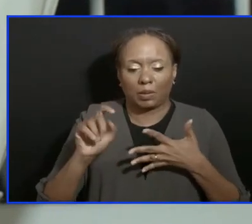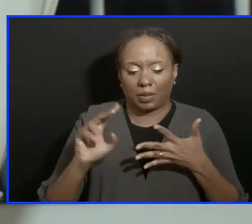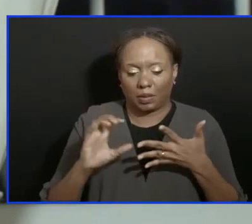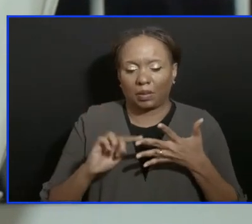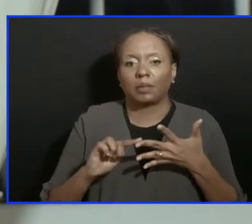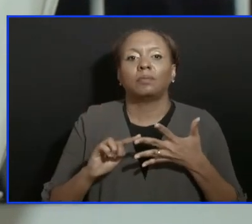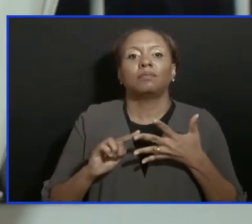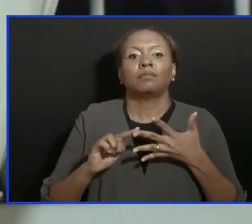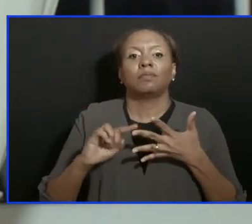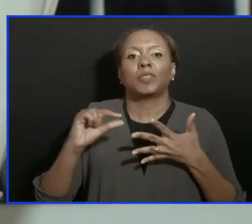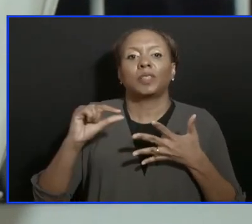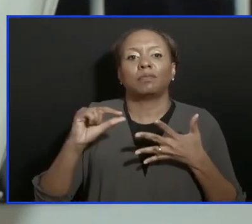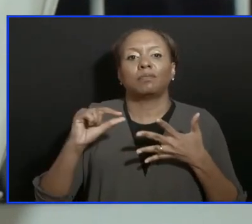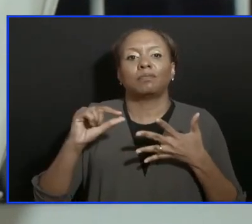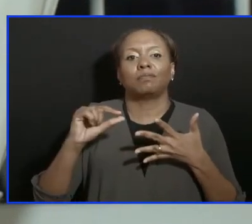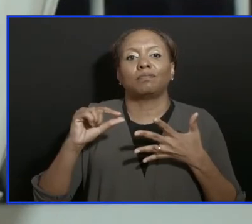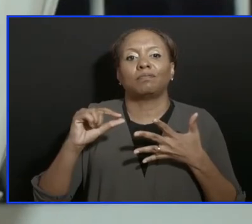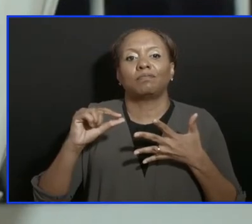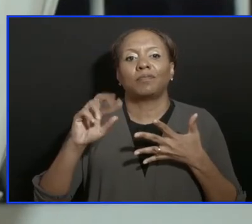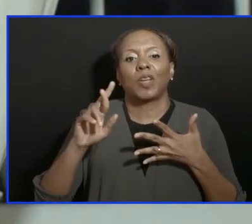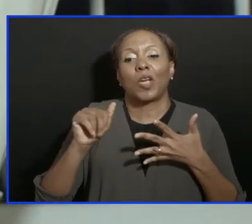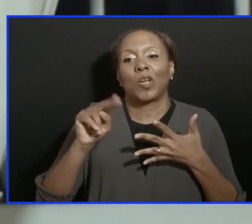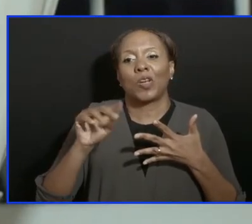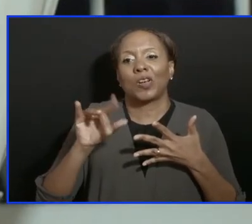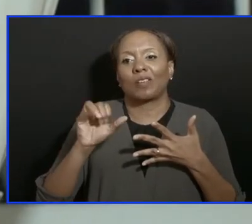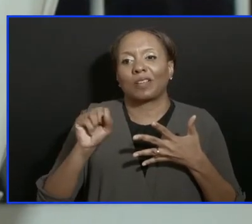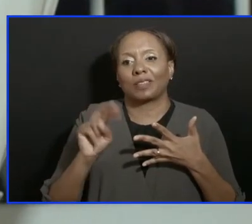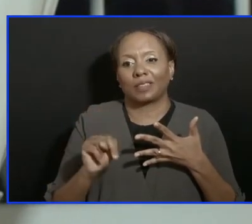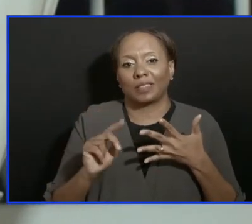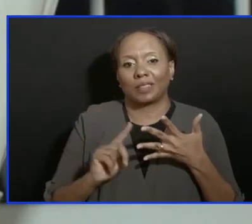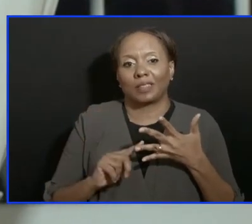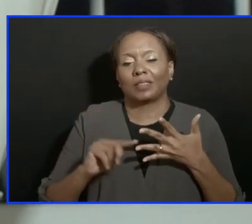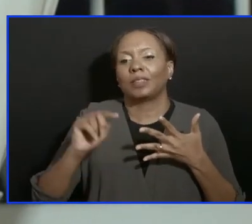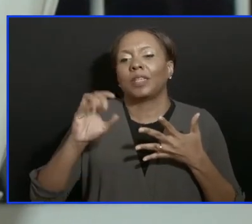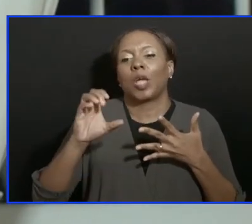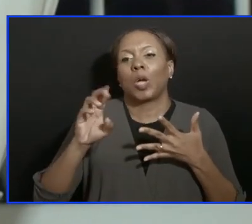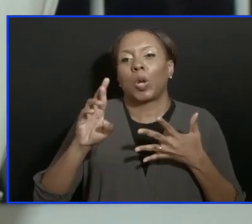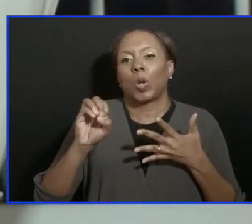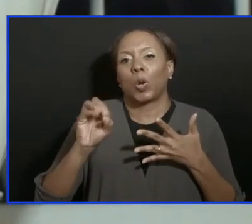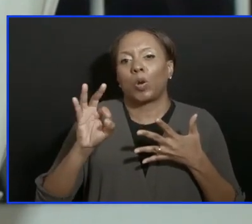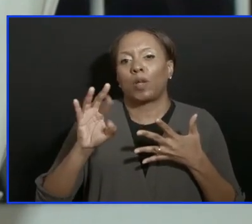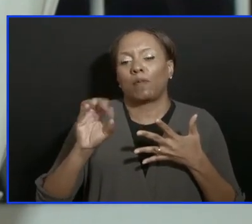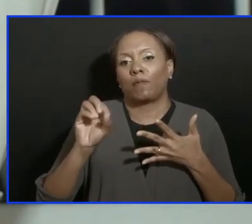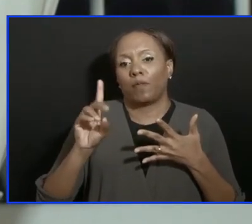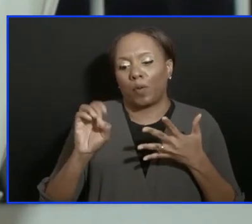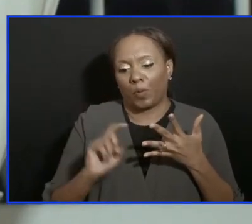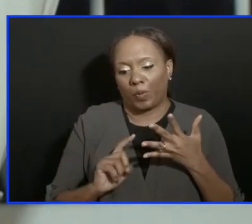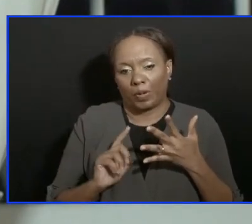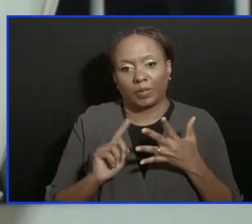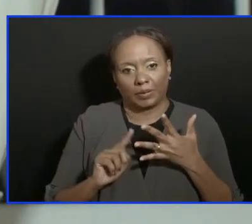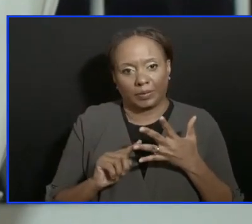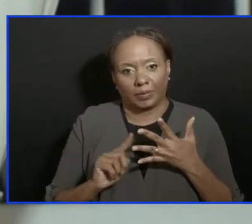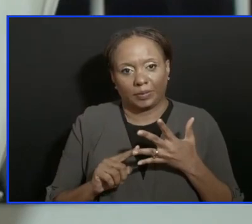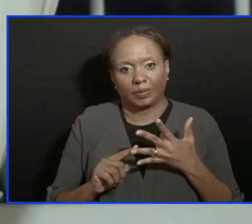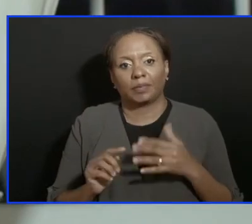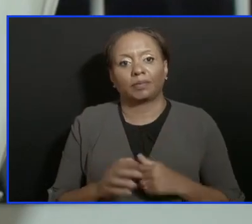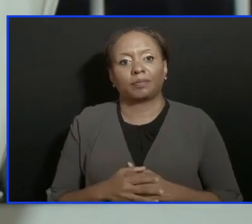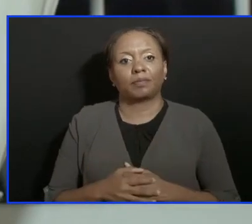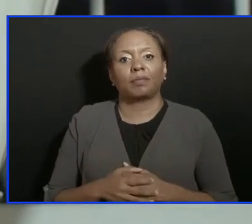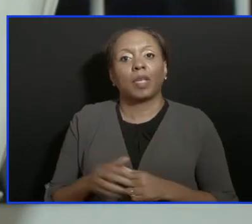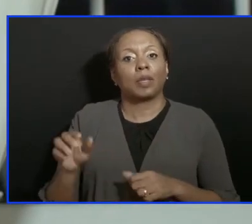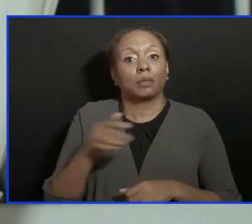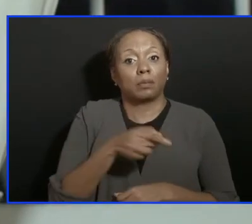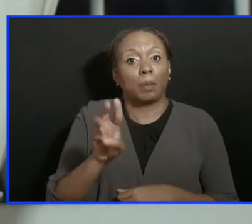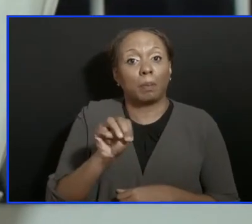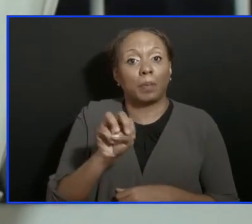Bostick. The Infectious Disease Specialist and Isolation Facilities Manager, Dr. Corey Ford. Consultant Manager of Home Isolation, Dr. Adana Grandison.